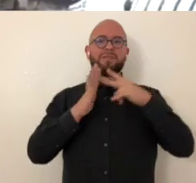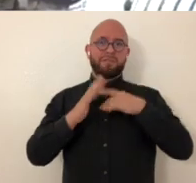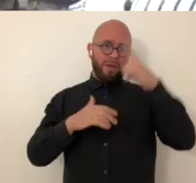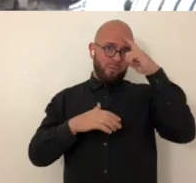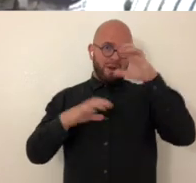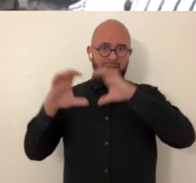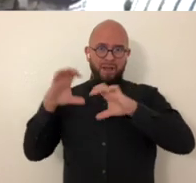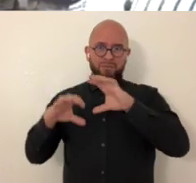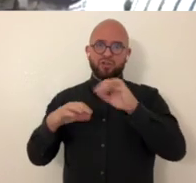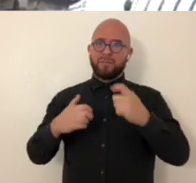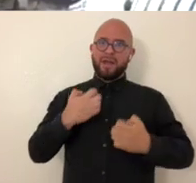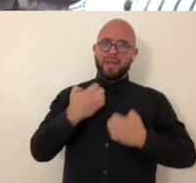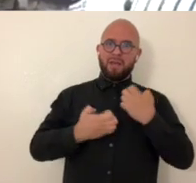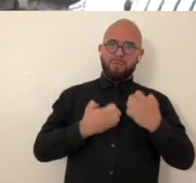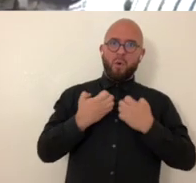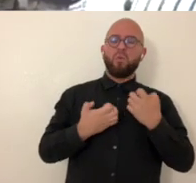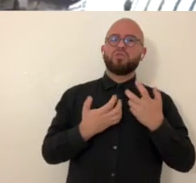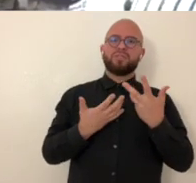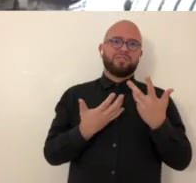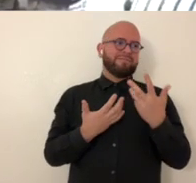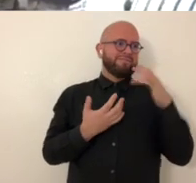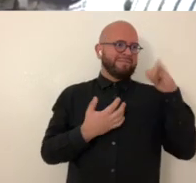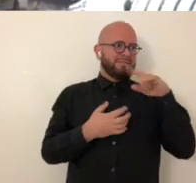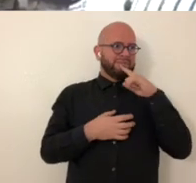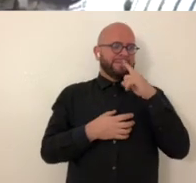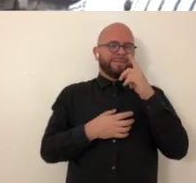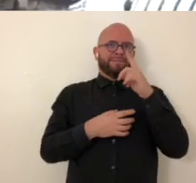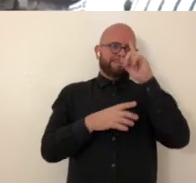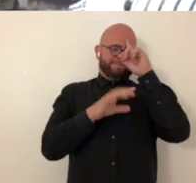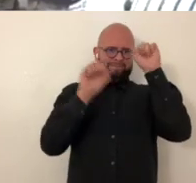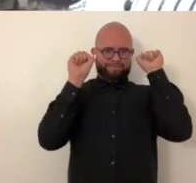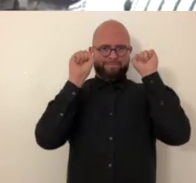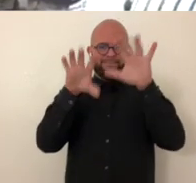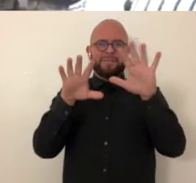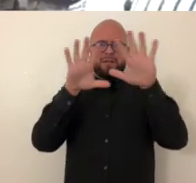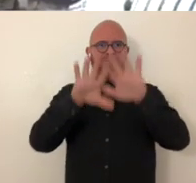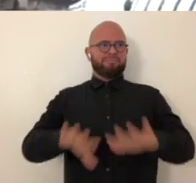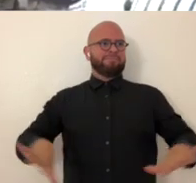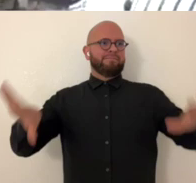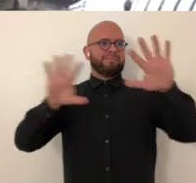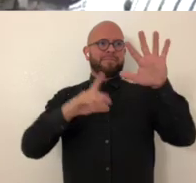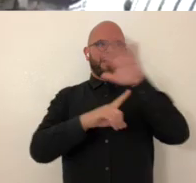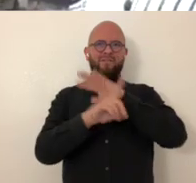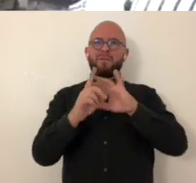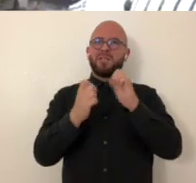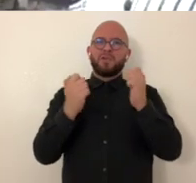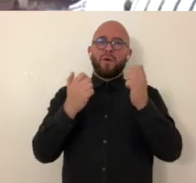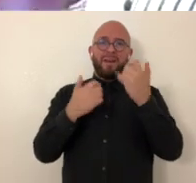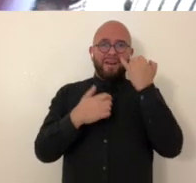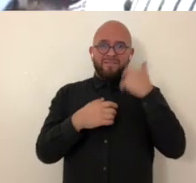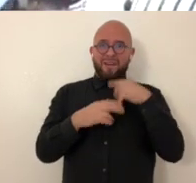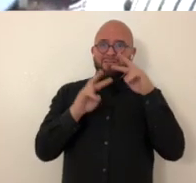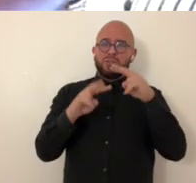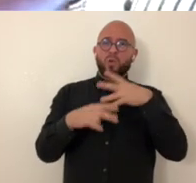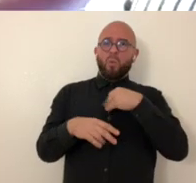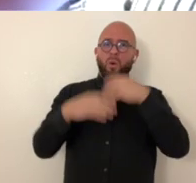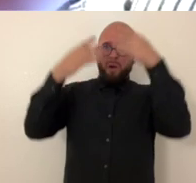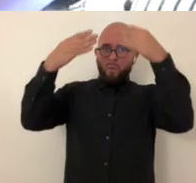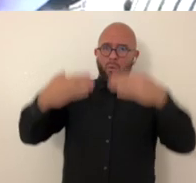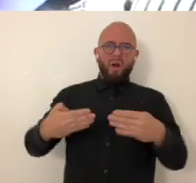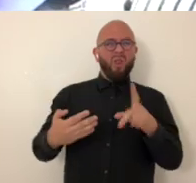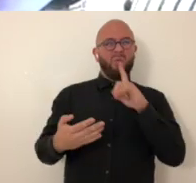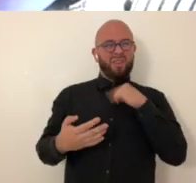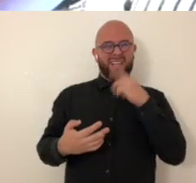i see these colors around me where it's the mix of my brain chemistry and my emotions that kind of get put into my environment so anything that's like a